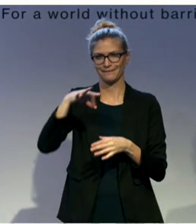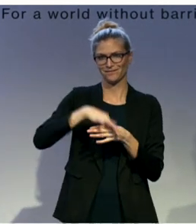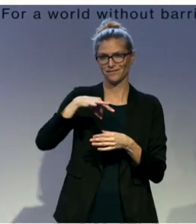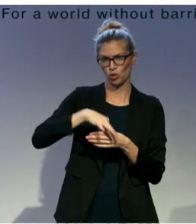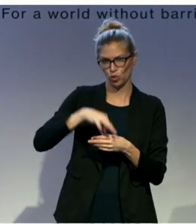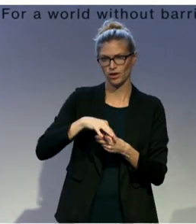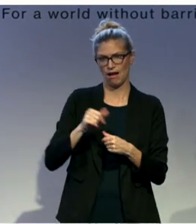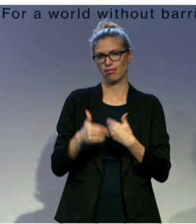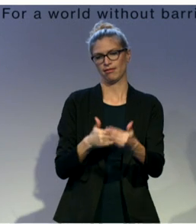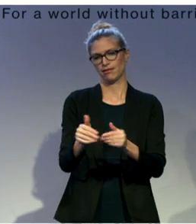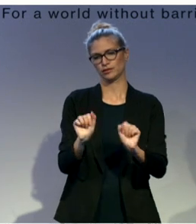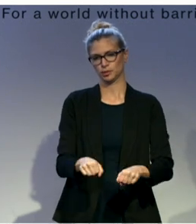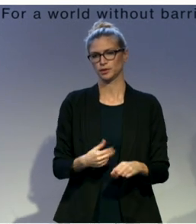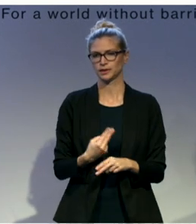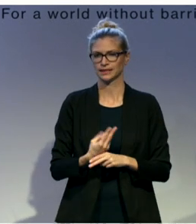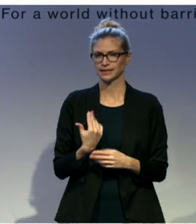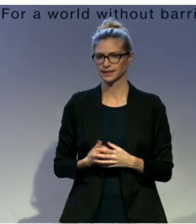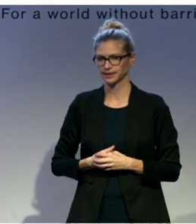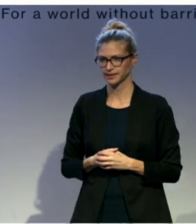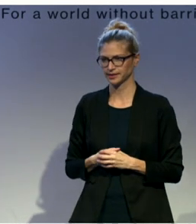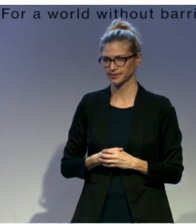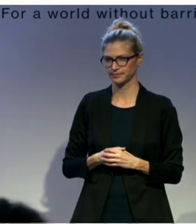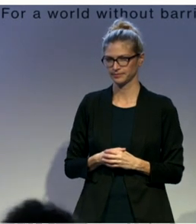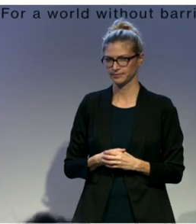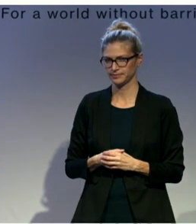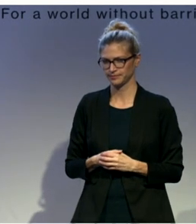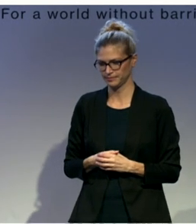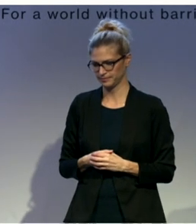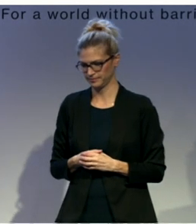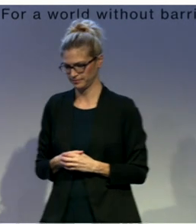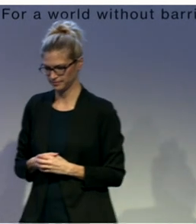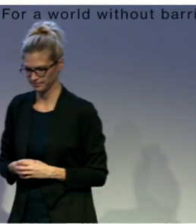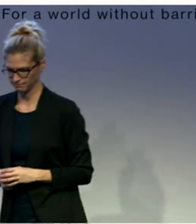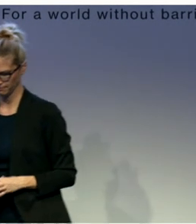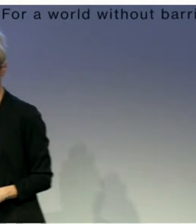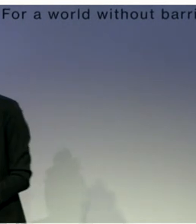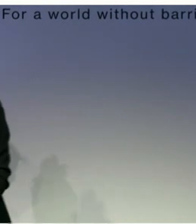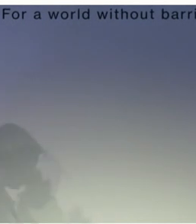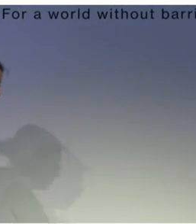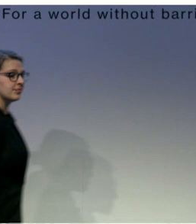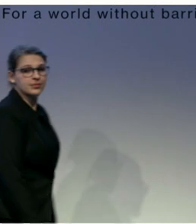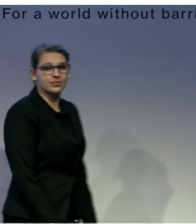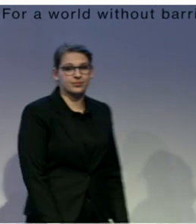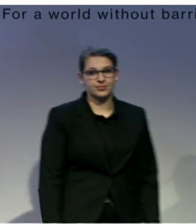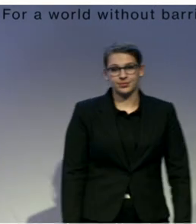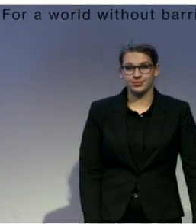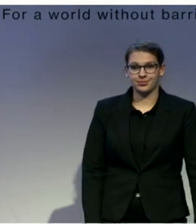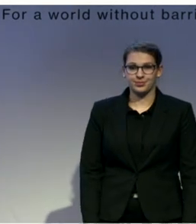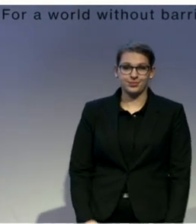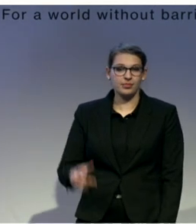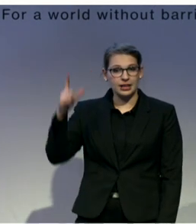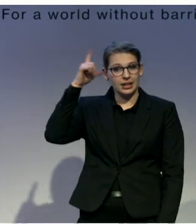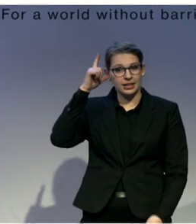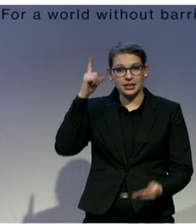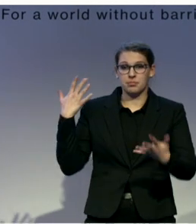Over time, we've had in Libya over 300 lexicon manuals distributed. We've had the app downloaded over